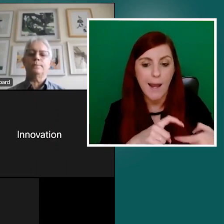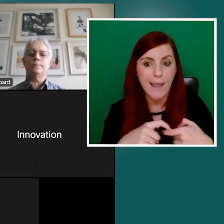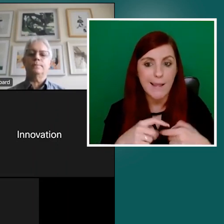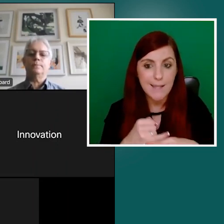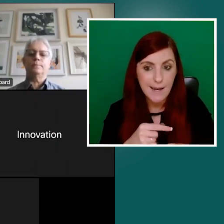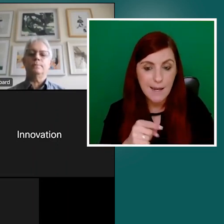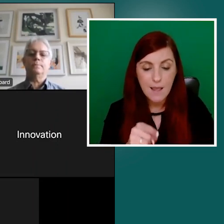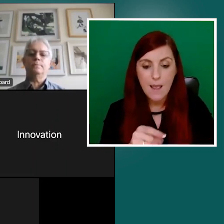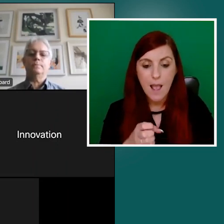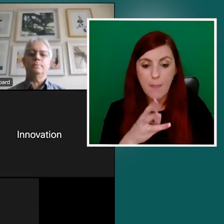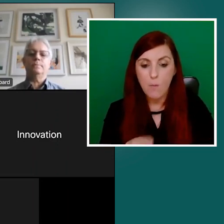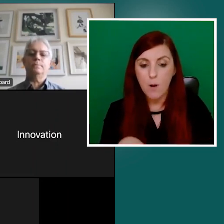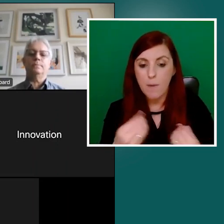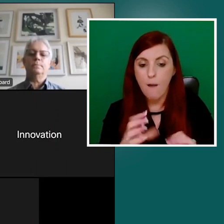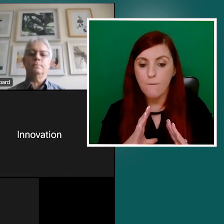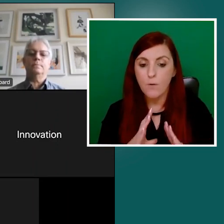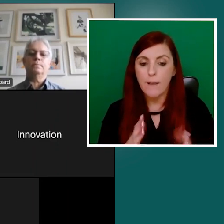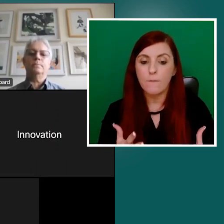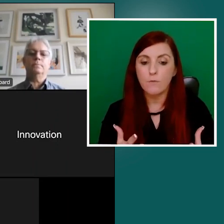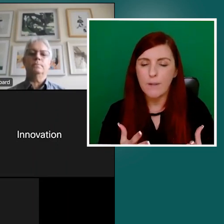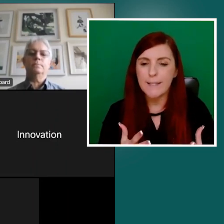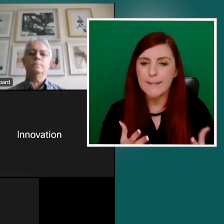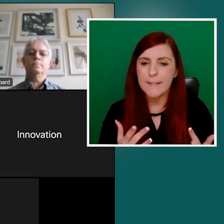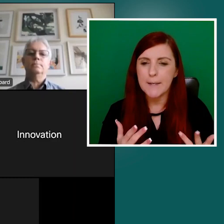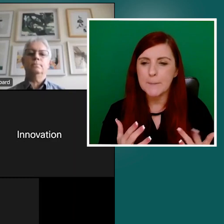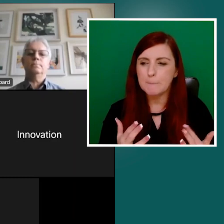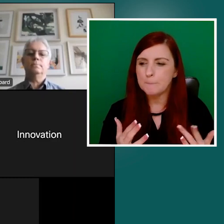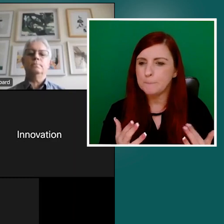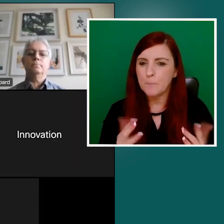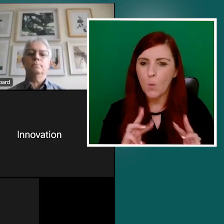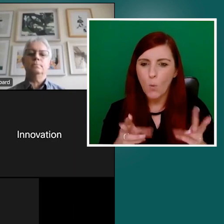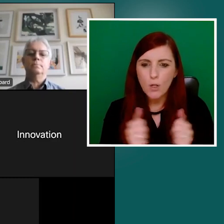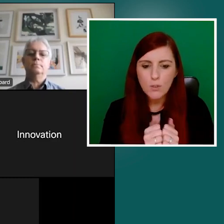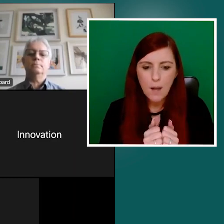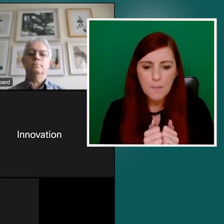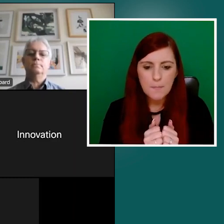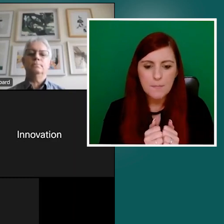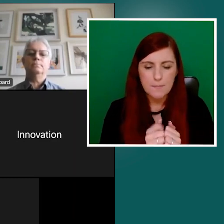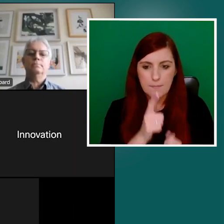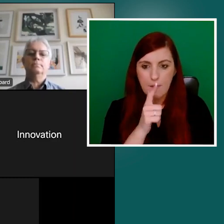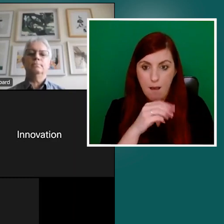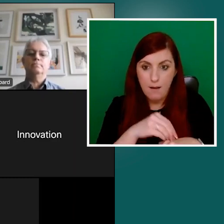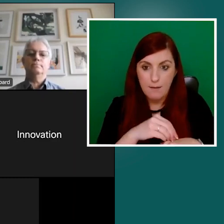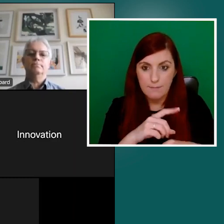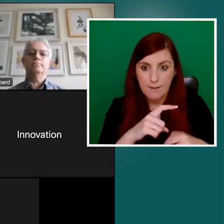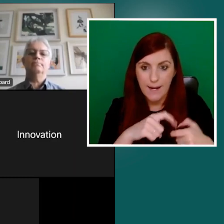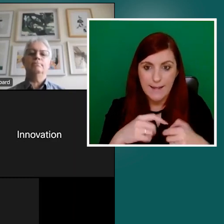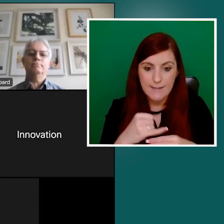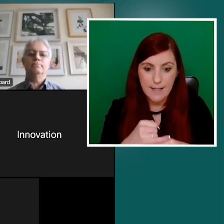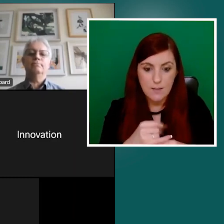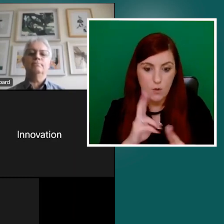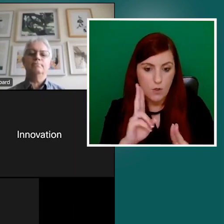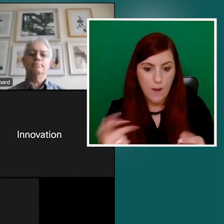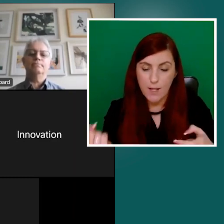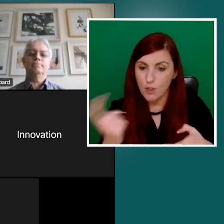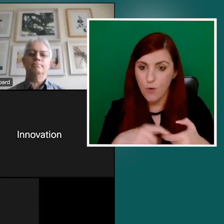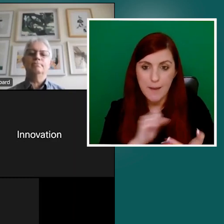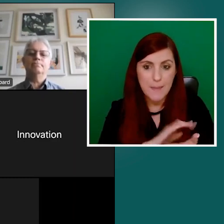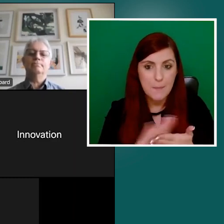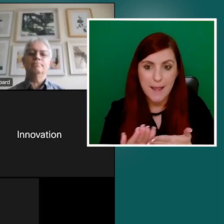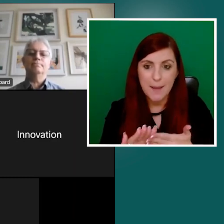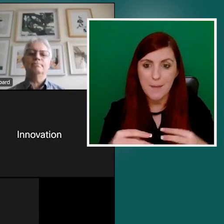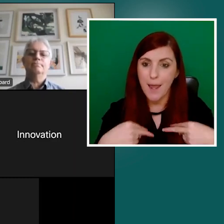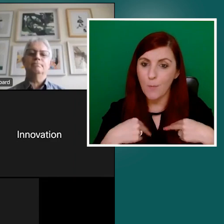um, workshop, um, on LinkedIn. So, uh, join the plain language network on LinkedIn and you can avail us some free training.